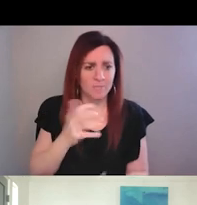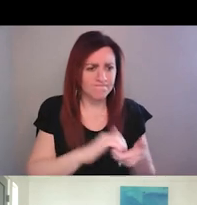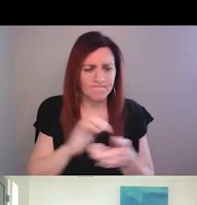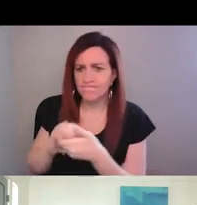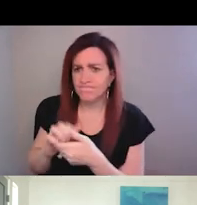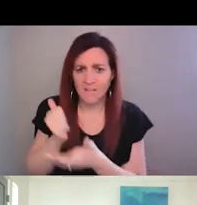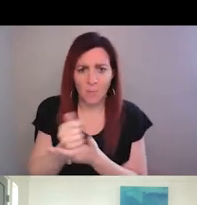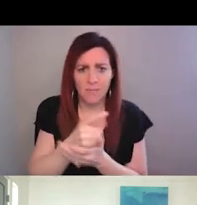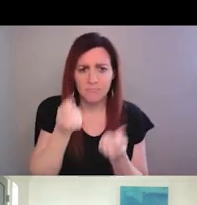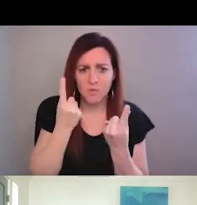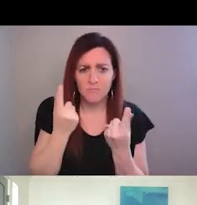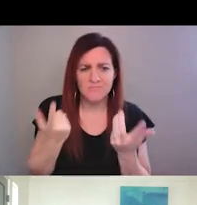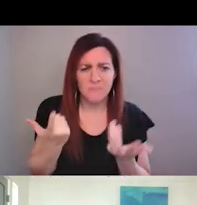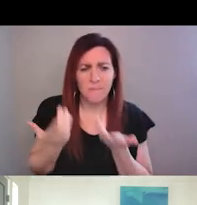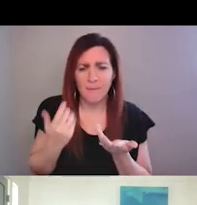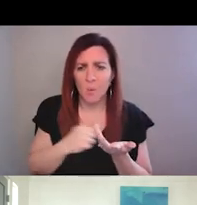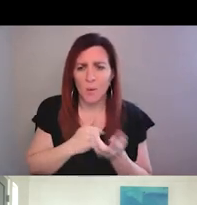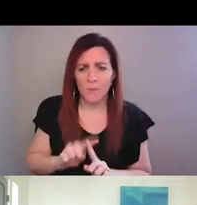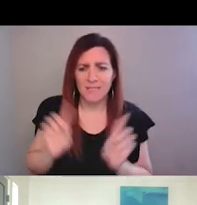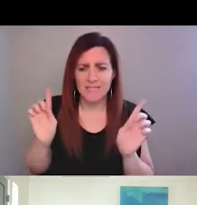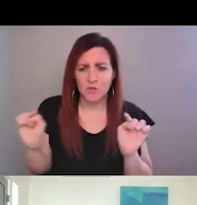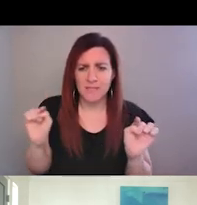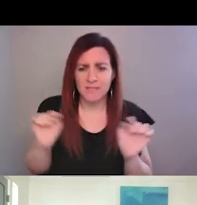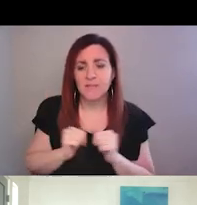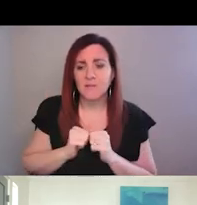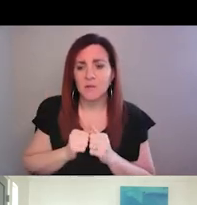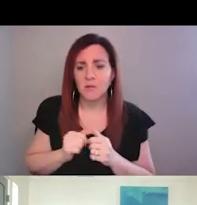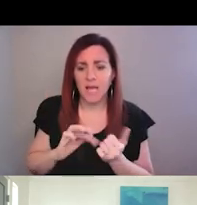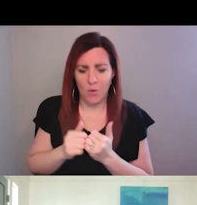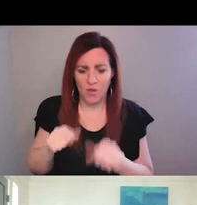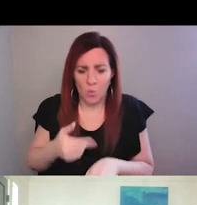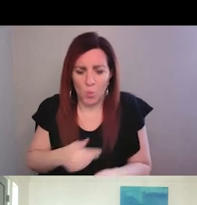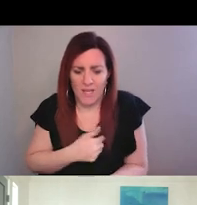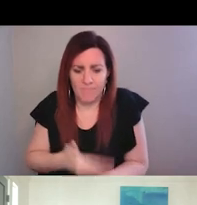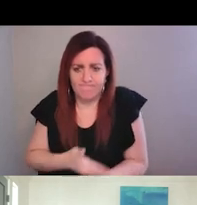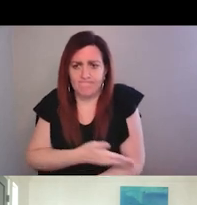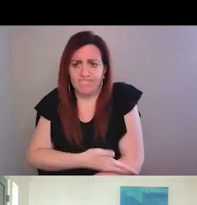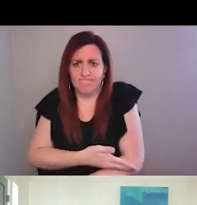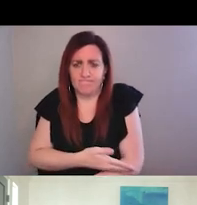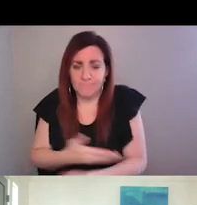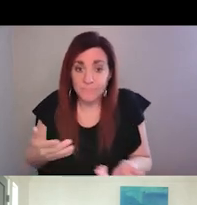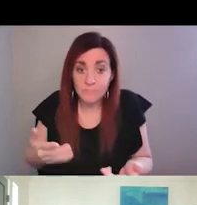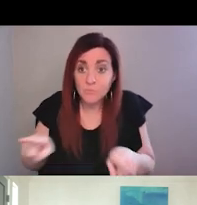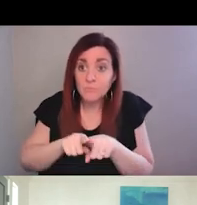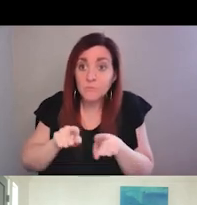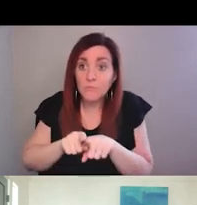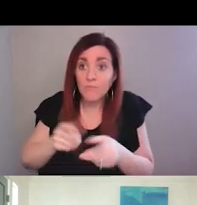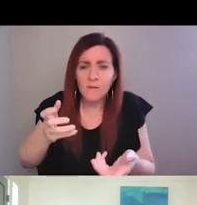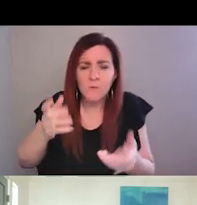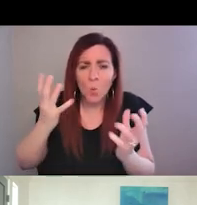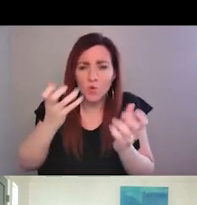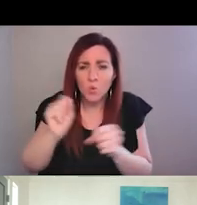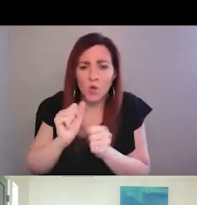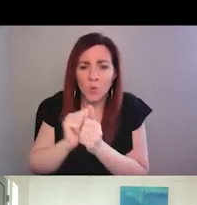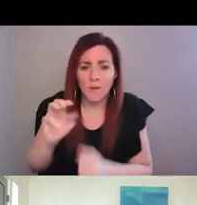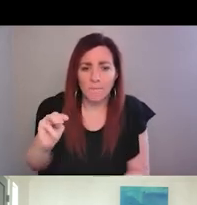we do things that we would have done differently? Um, what could we do better? Uh, and also we're looking now, we're working with McNabb at,